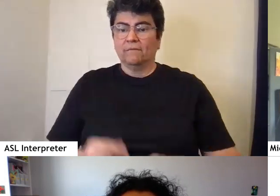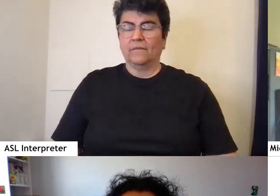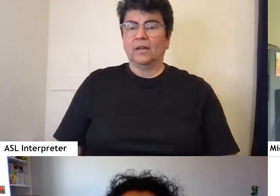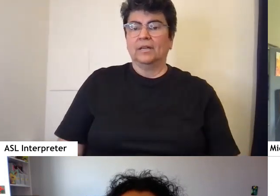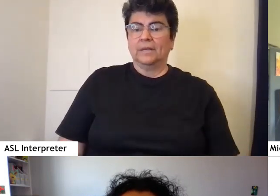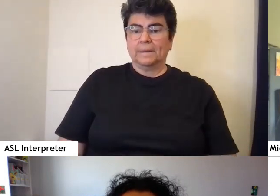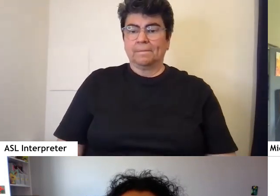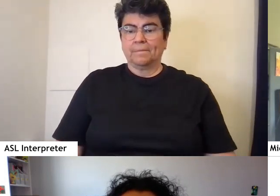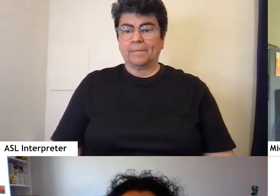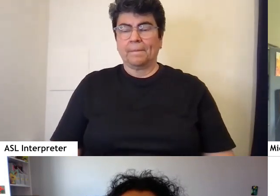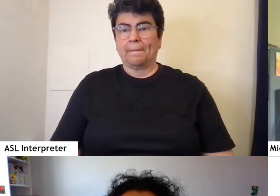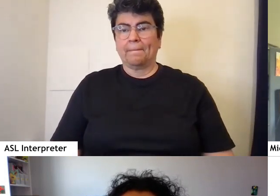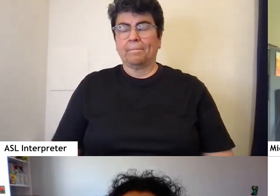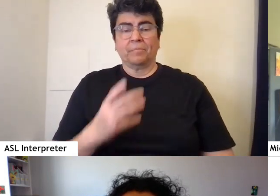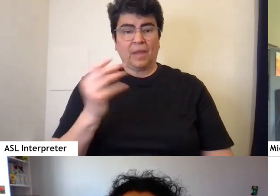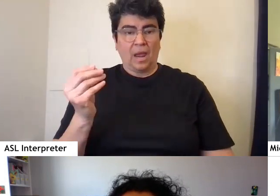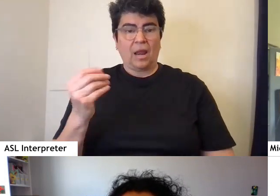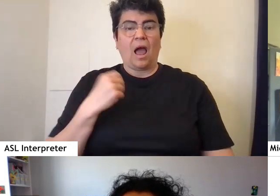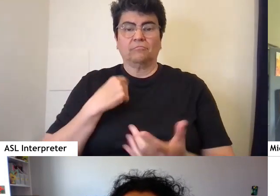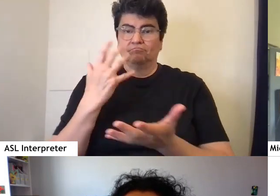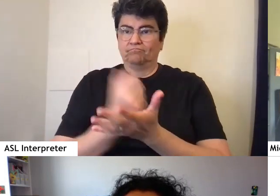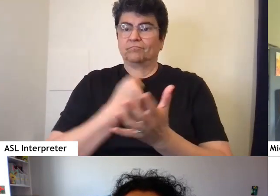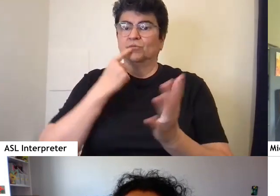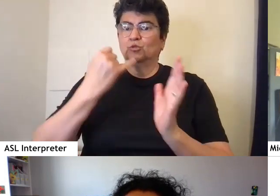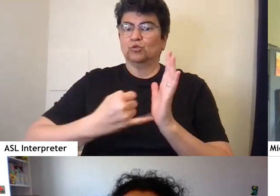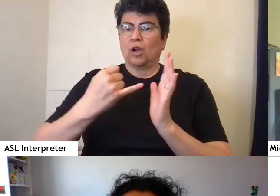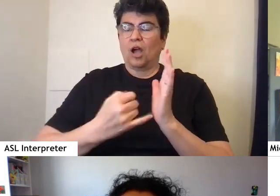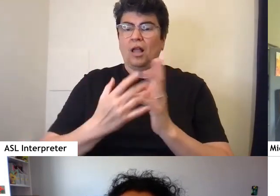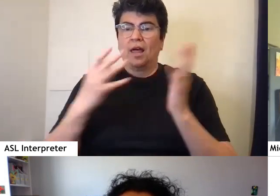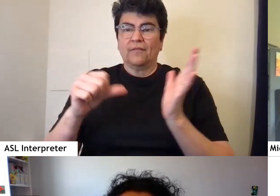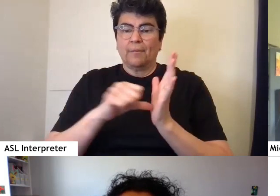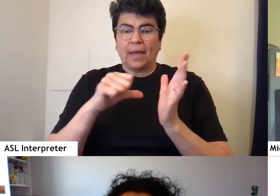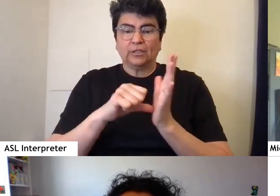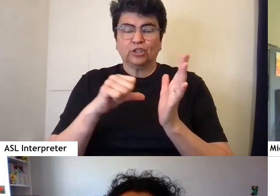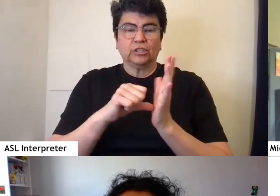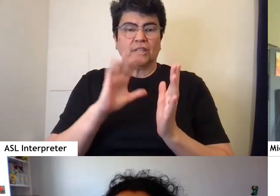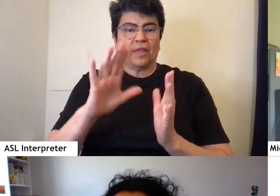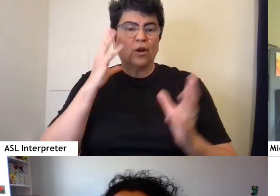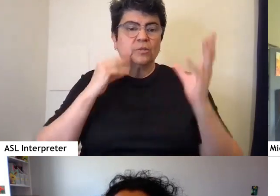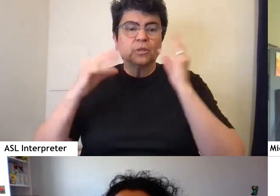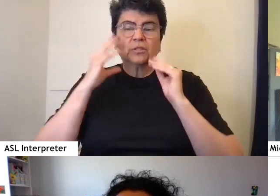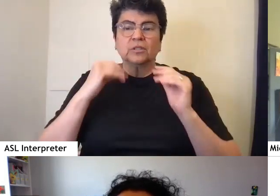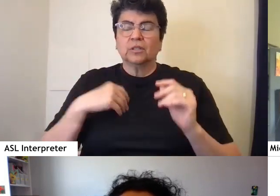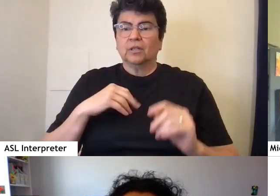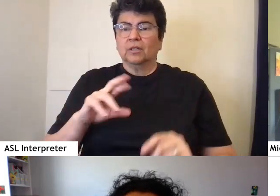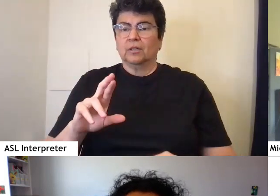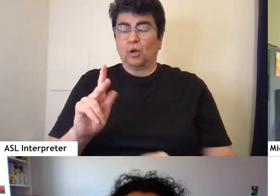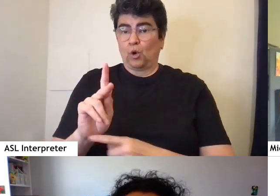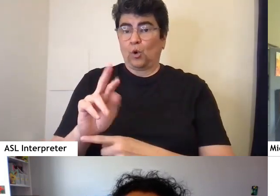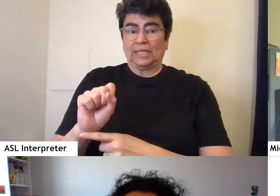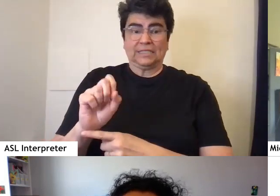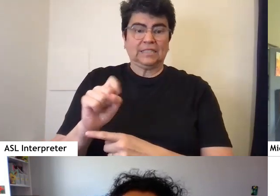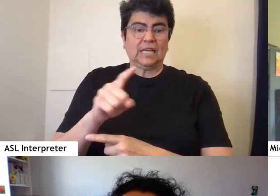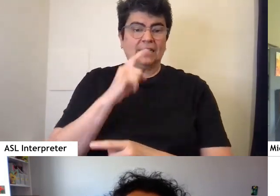And I've gotten the chance to draw a lot of pages where they're experiencing requests. The main character is